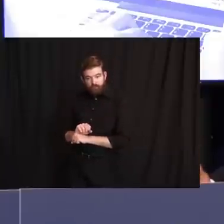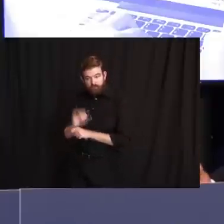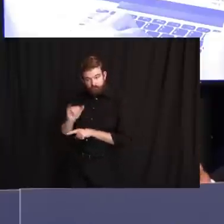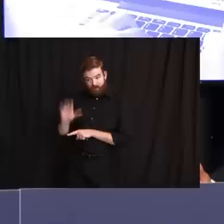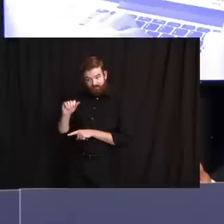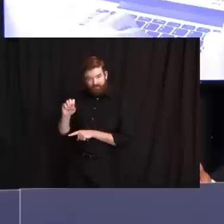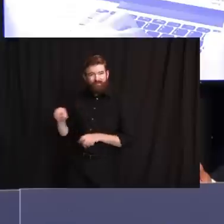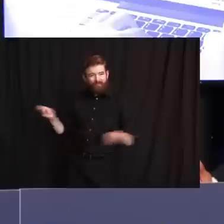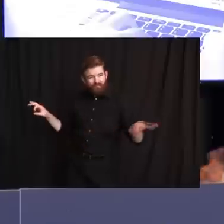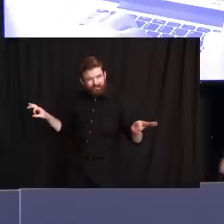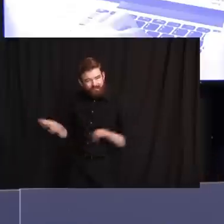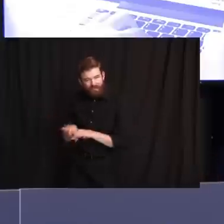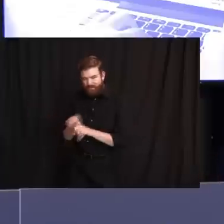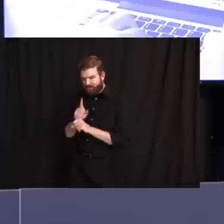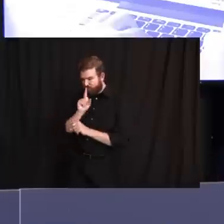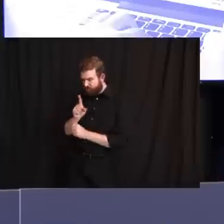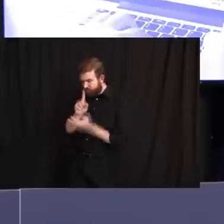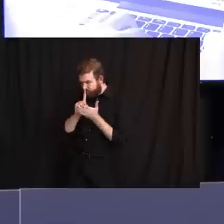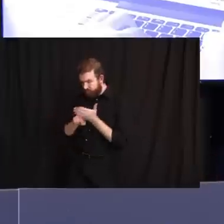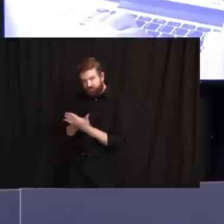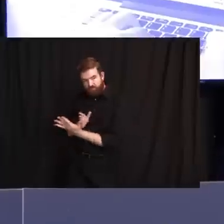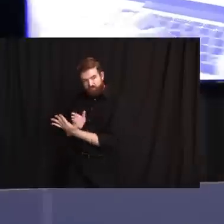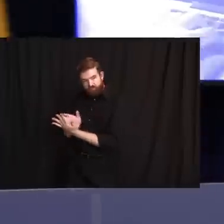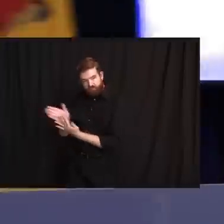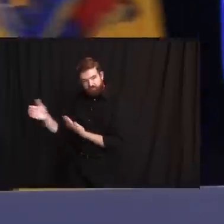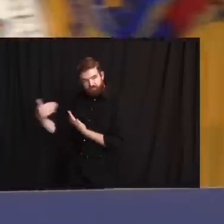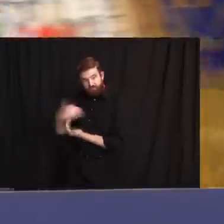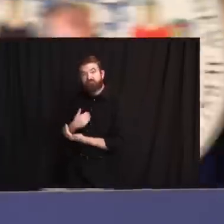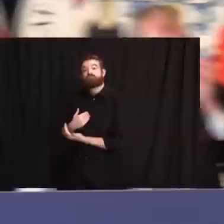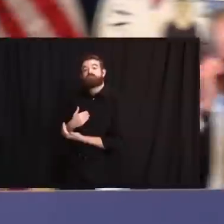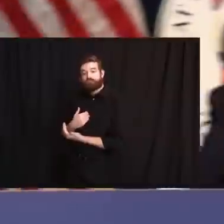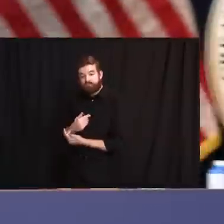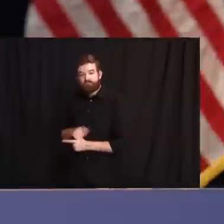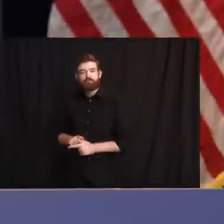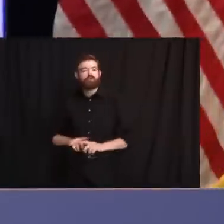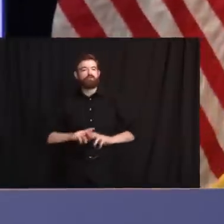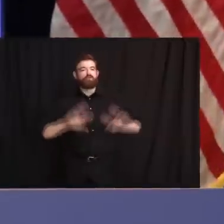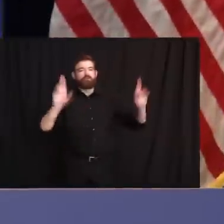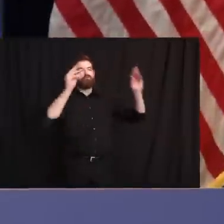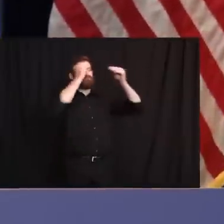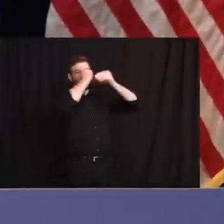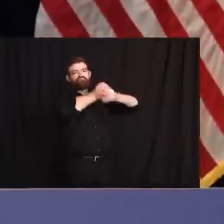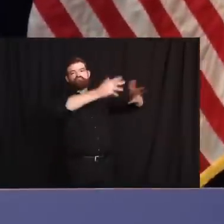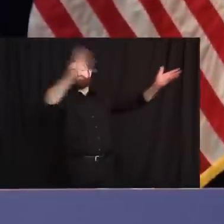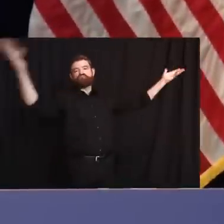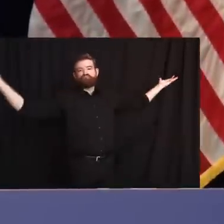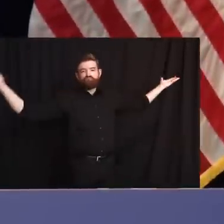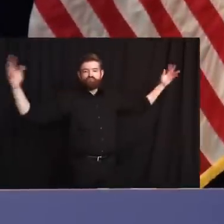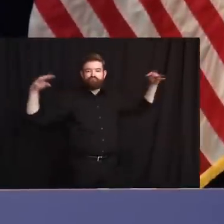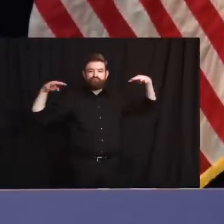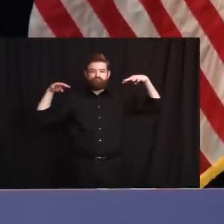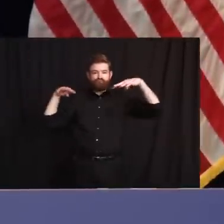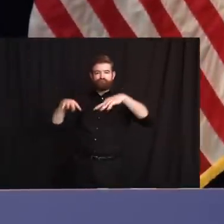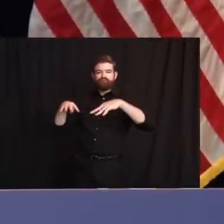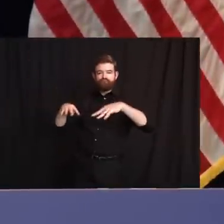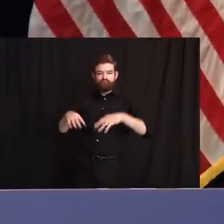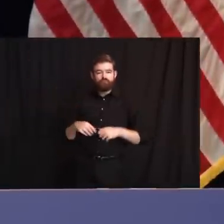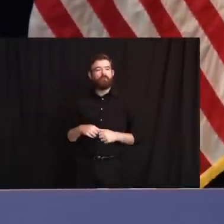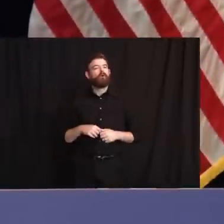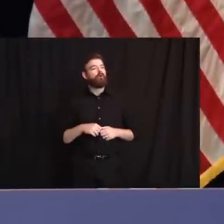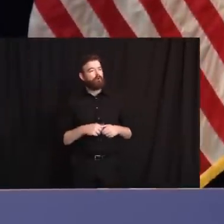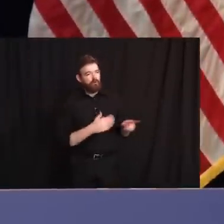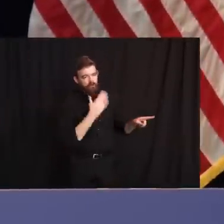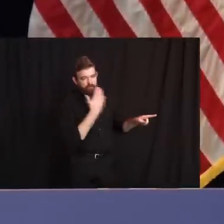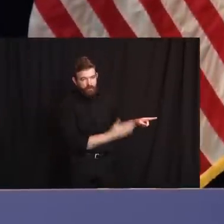And the integrity of those investigations are that important. Thank you, Gabir. Well said. Dan Bryan tells me we're together tomorrow at